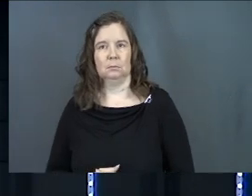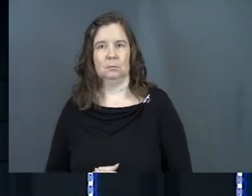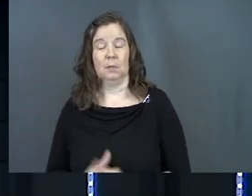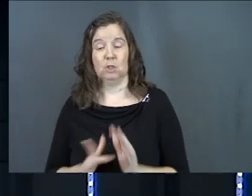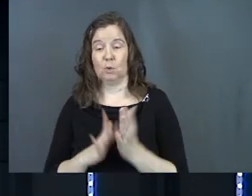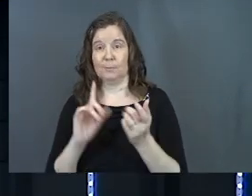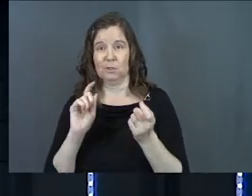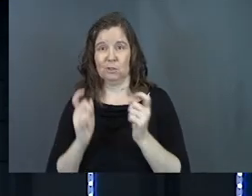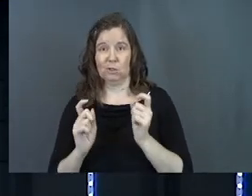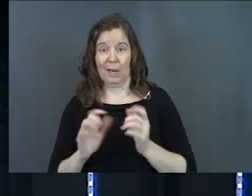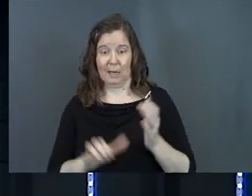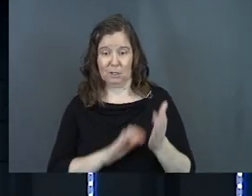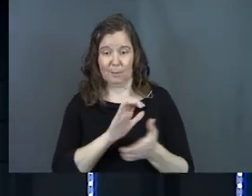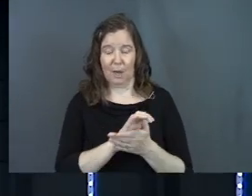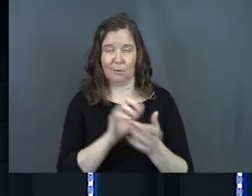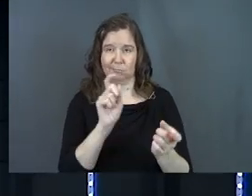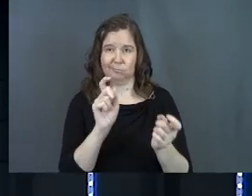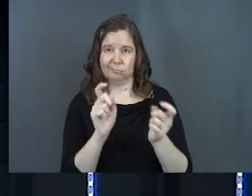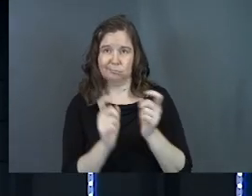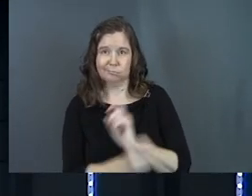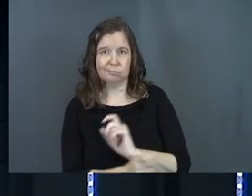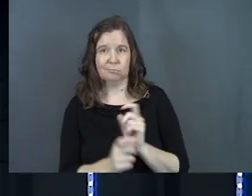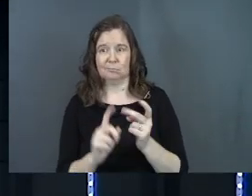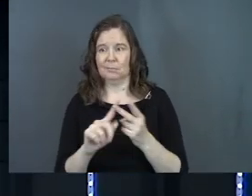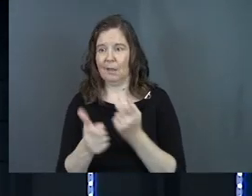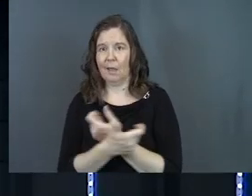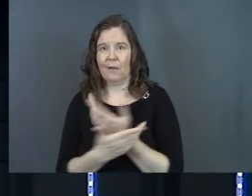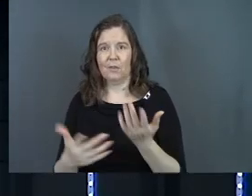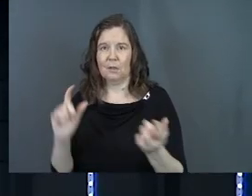And scripture's changing your marriage. Scripture's, it's all of it.